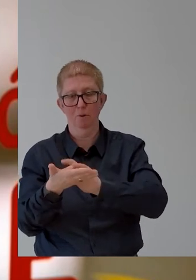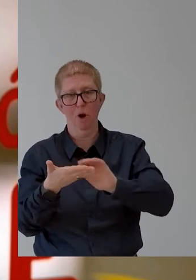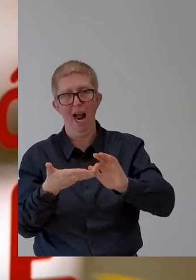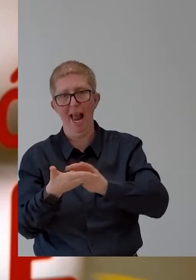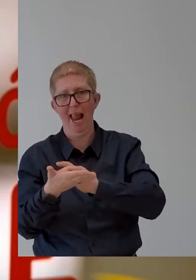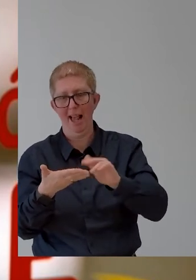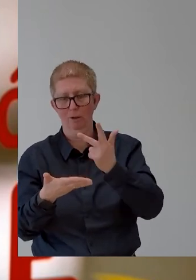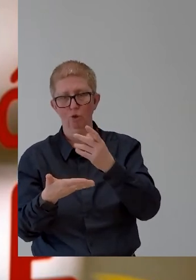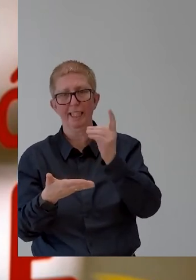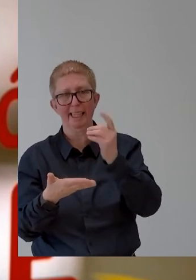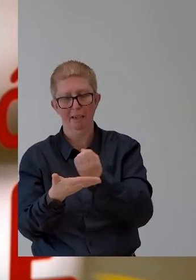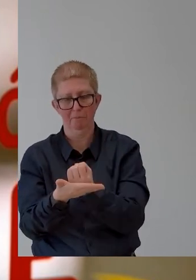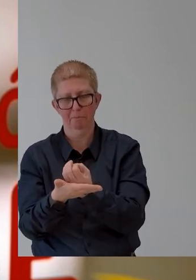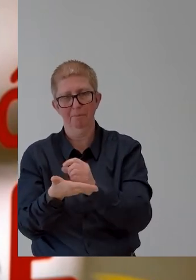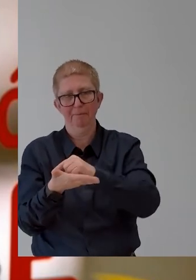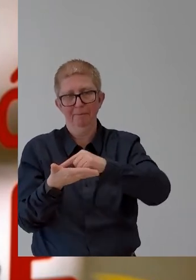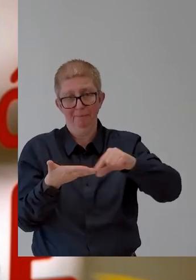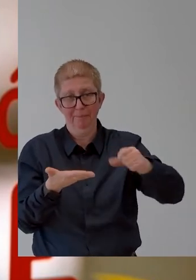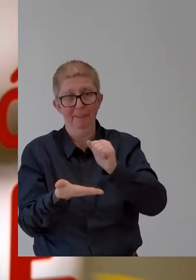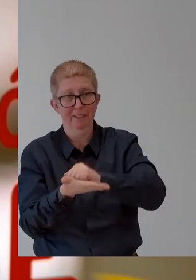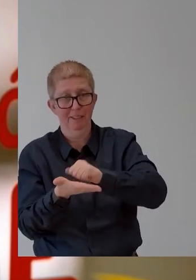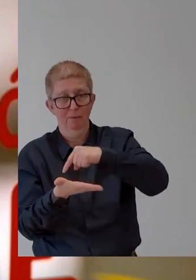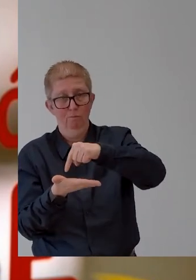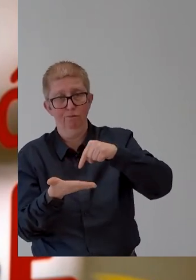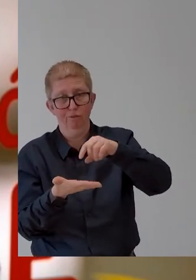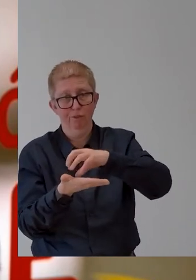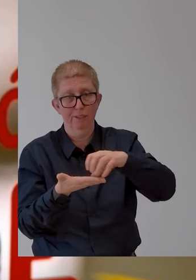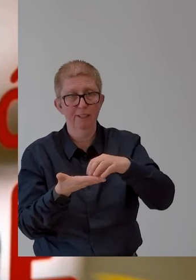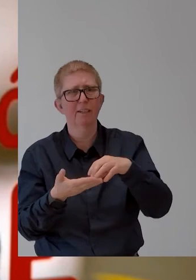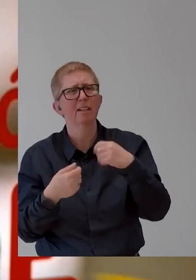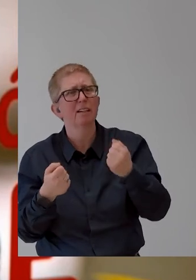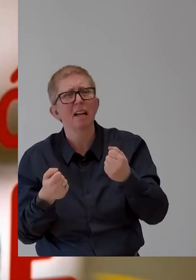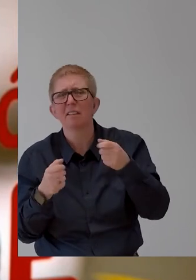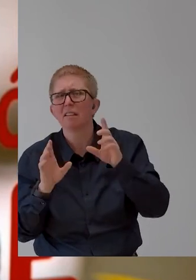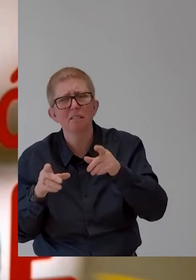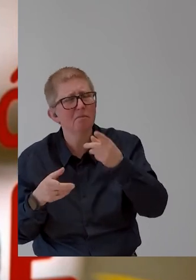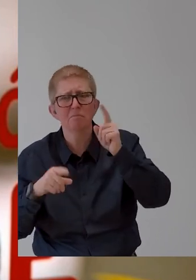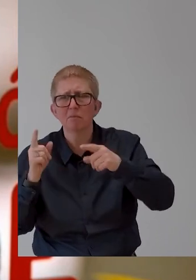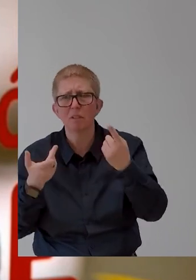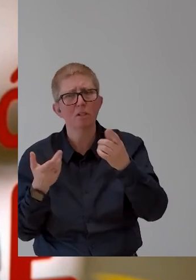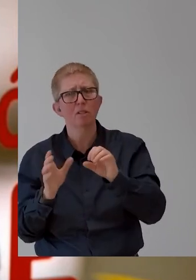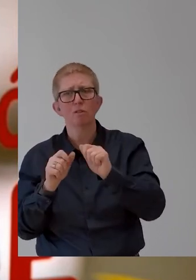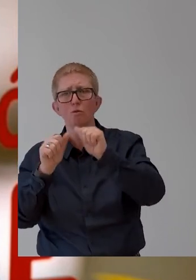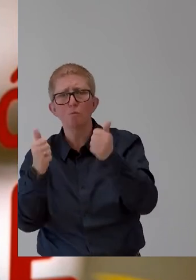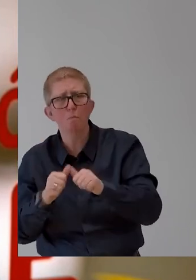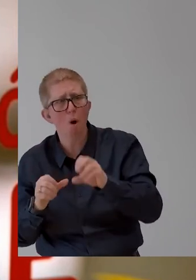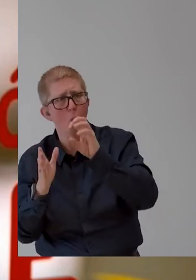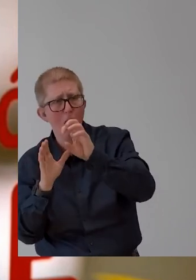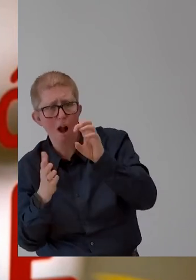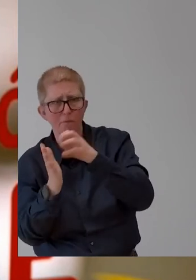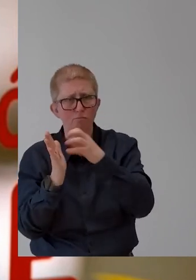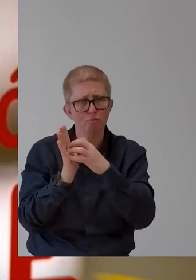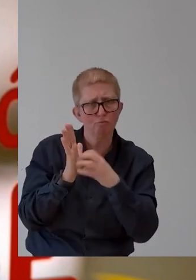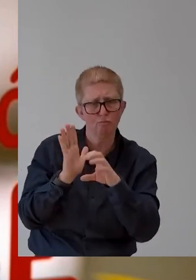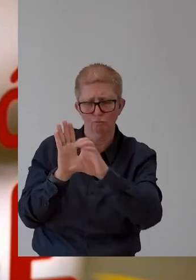it to sign a space, for example. And in the other hand, we have contacted